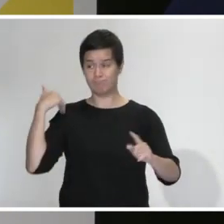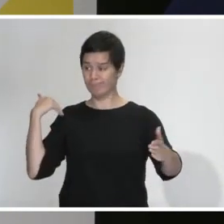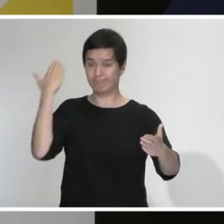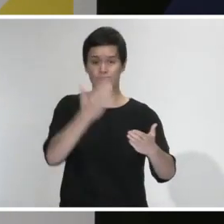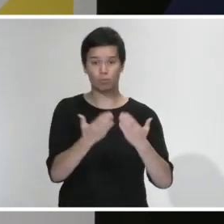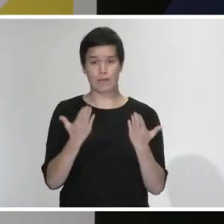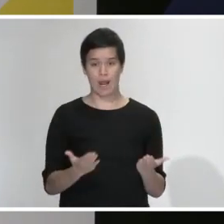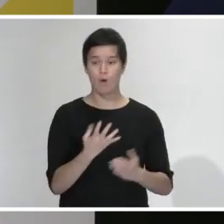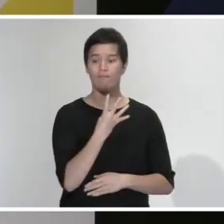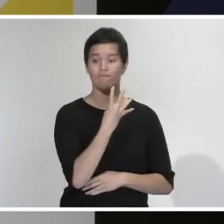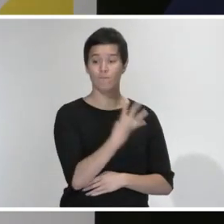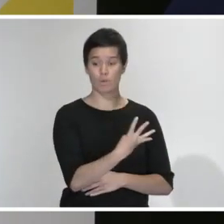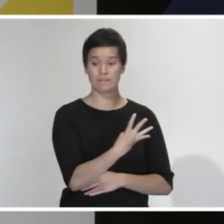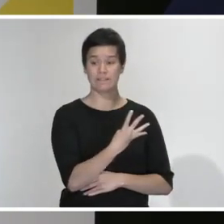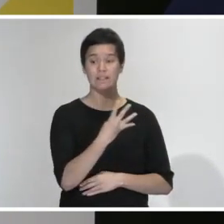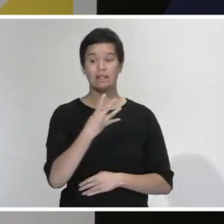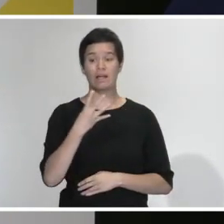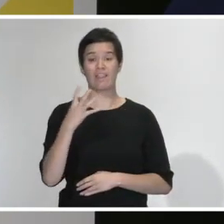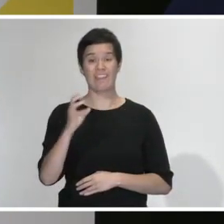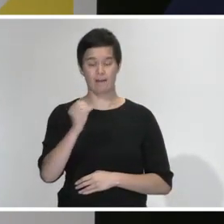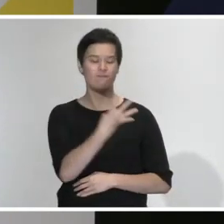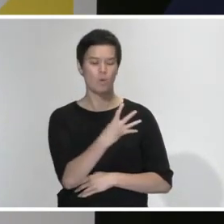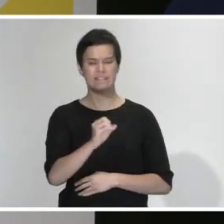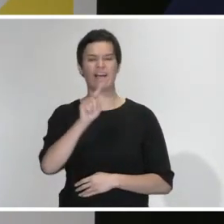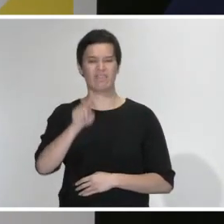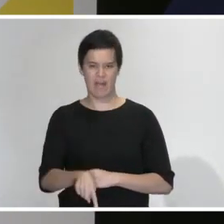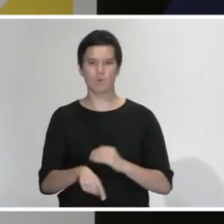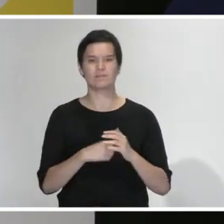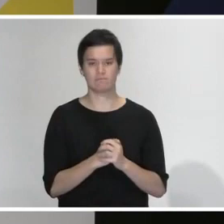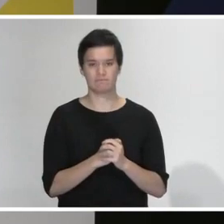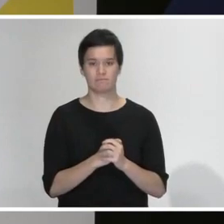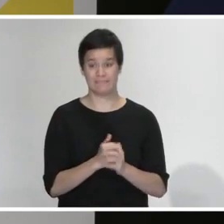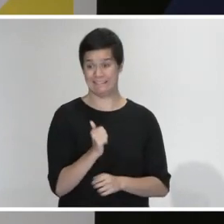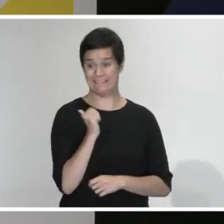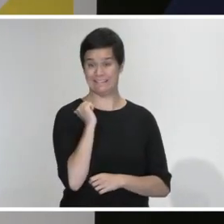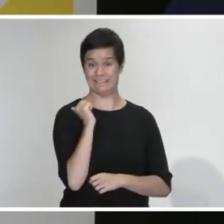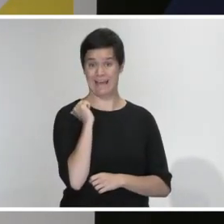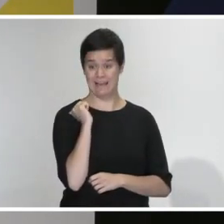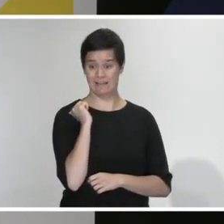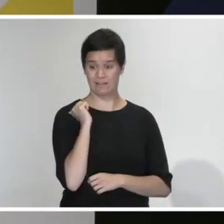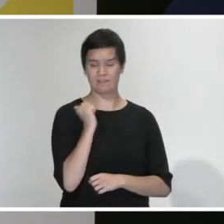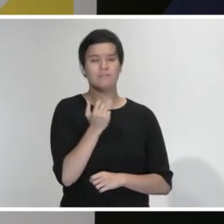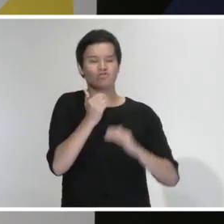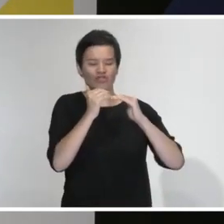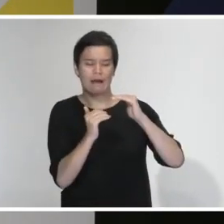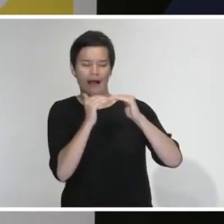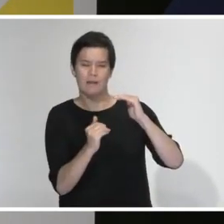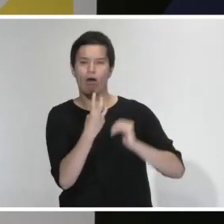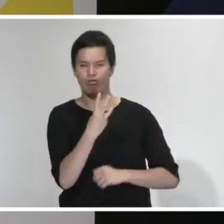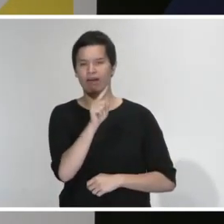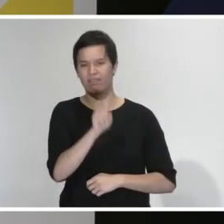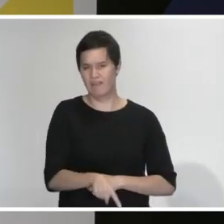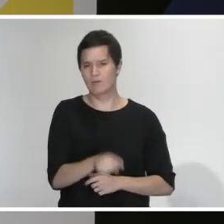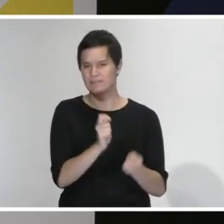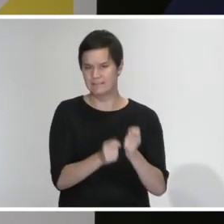and yesterday there were 2,908 tests undertaken. We will be also publishing that daily